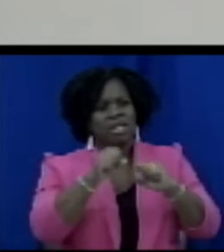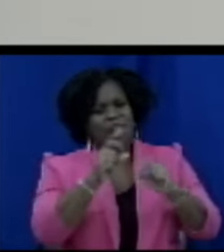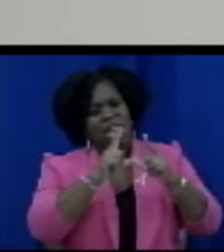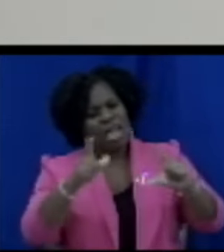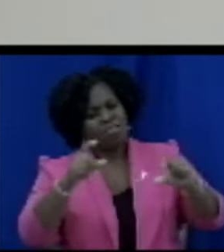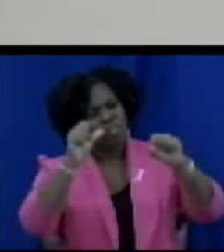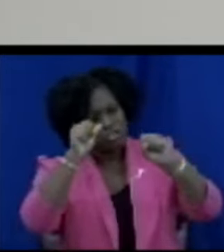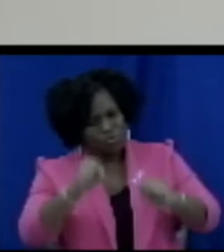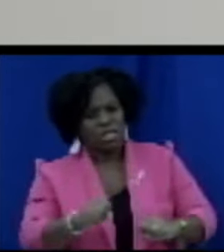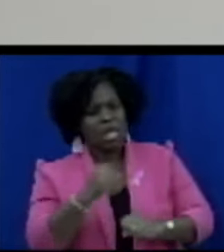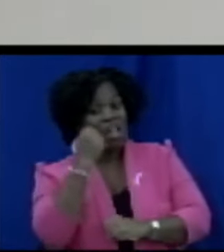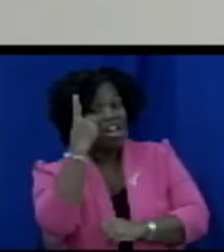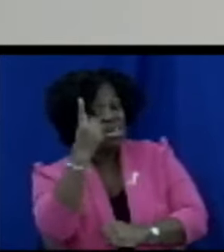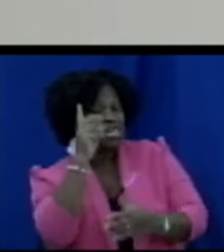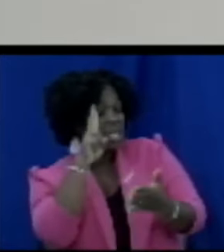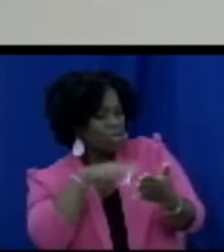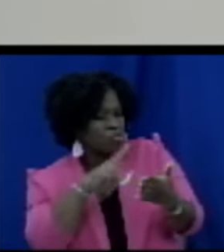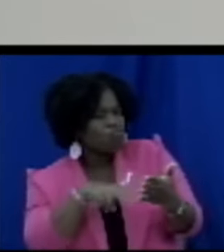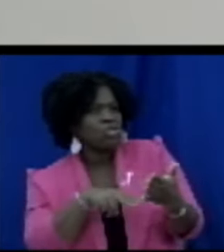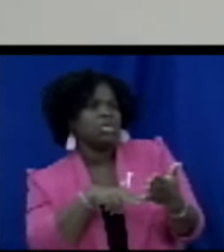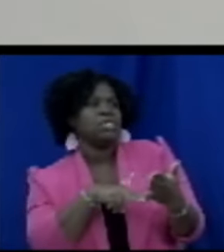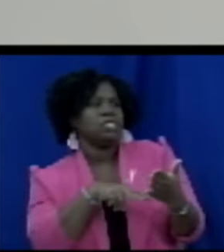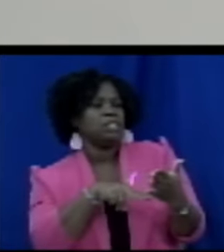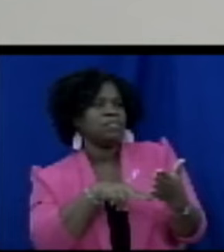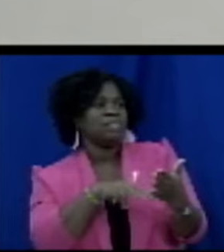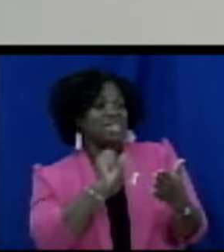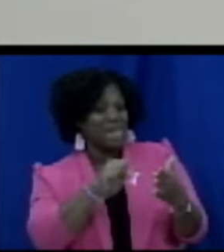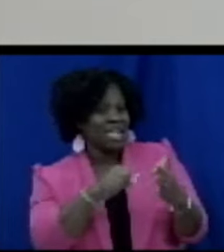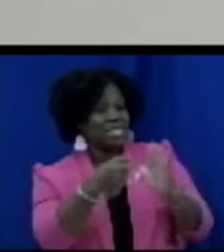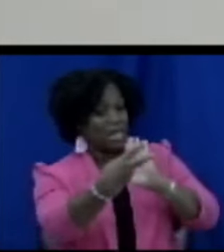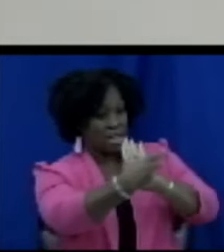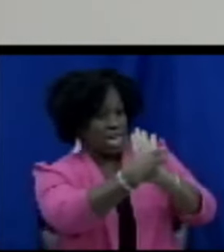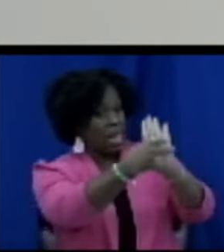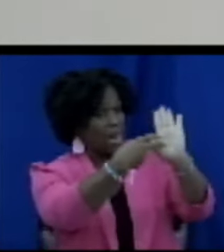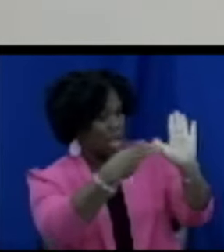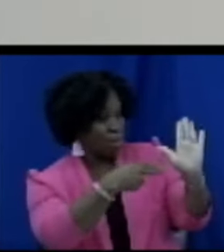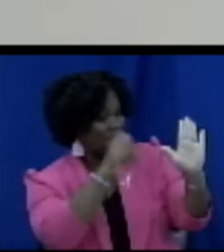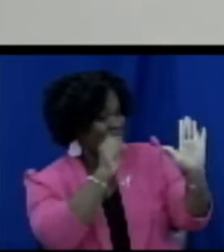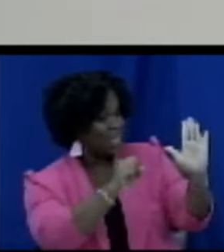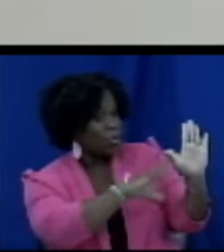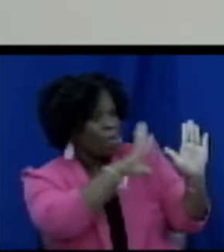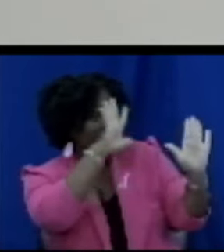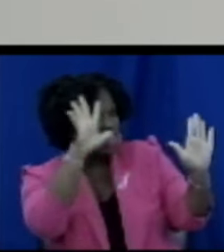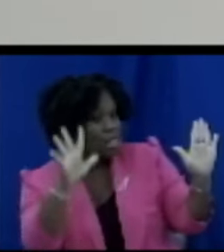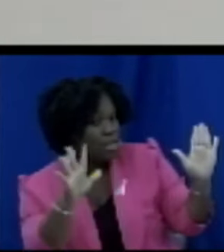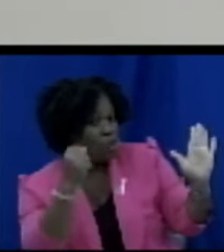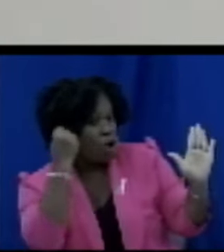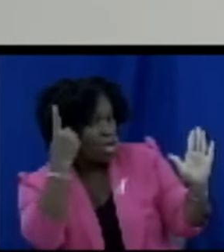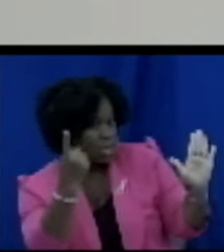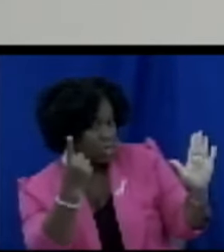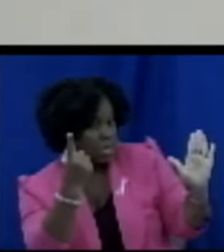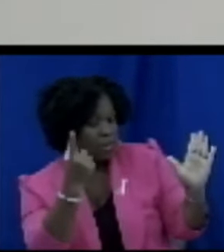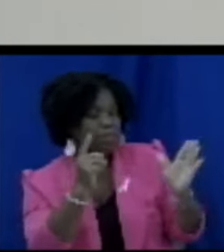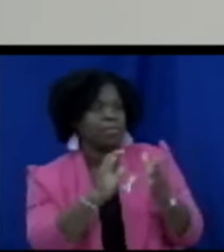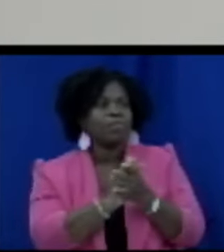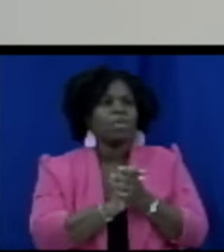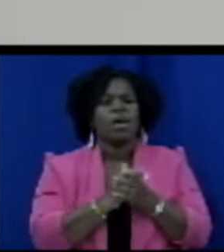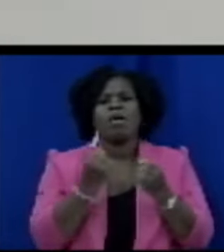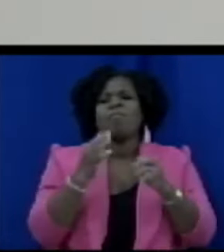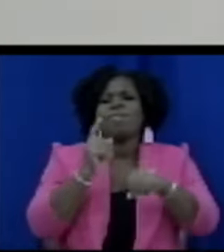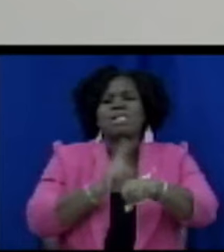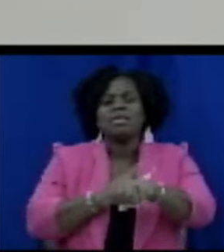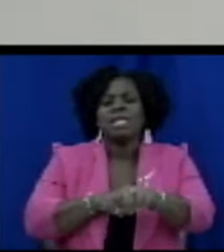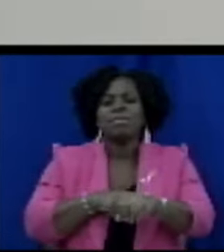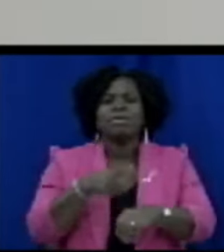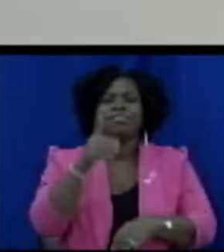apart from the fact that the labeling should be in English which you can read it should also be very legible because many of the times you